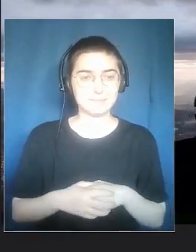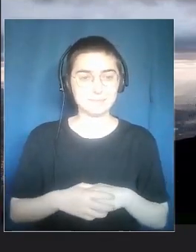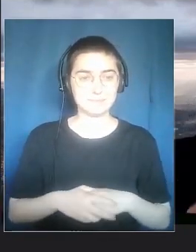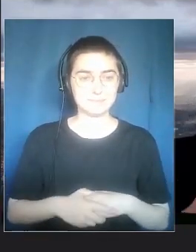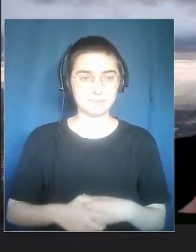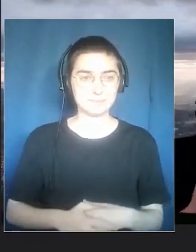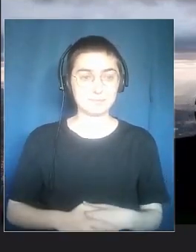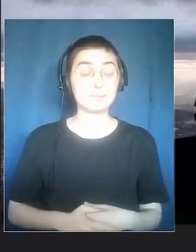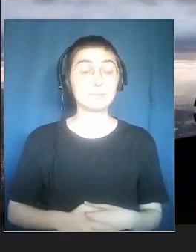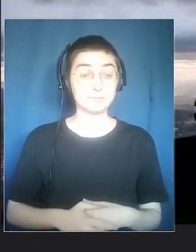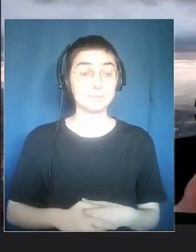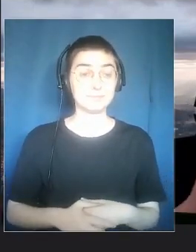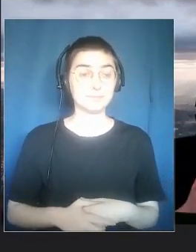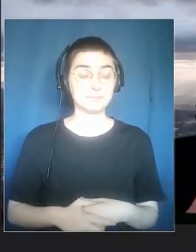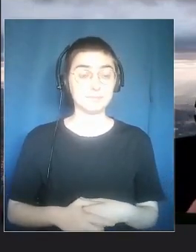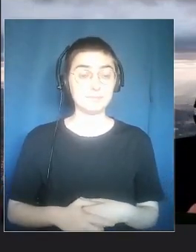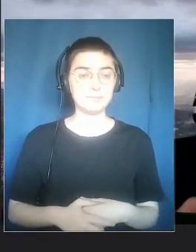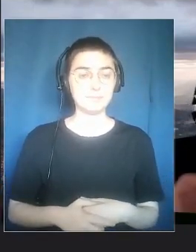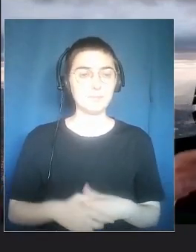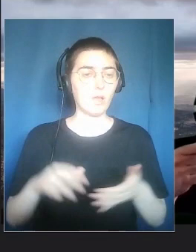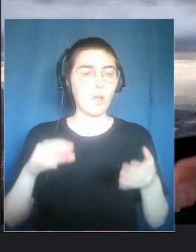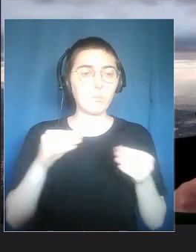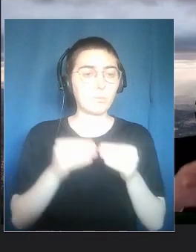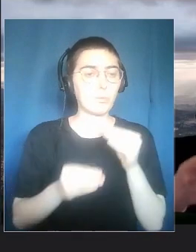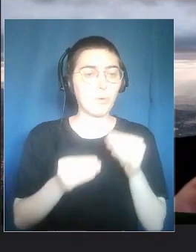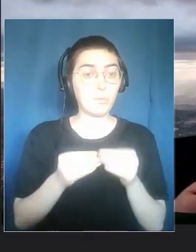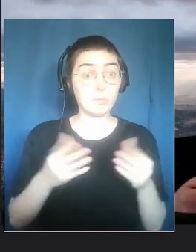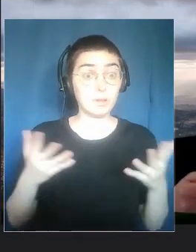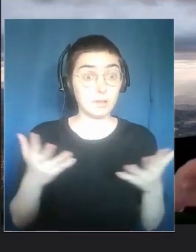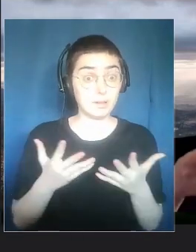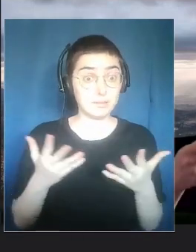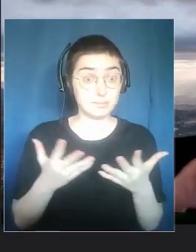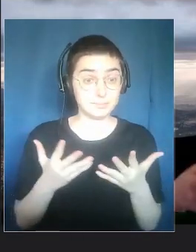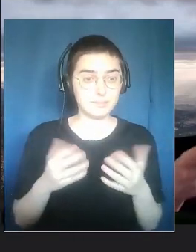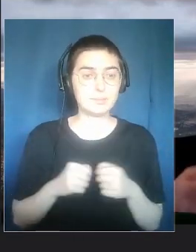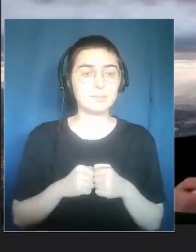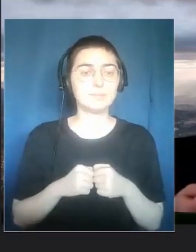magic and real.